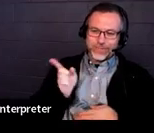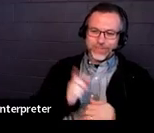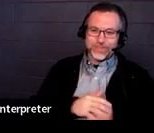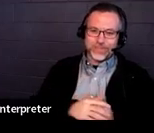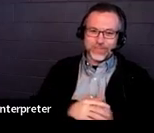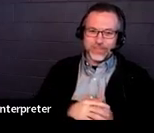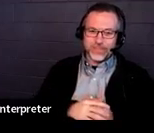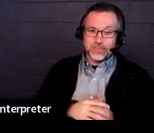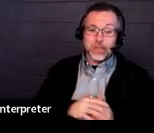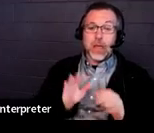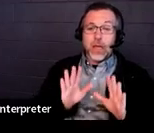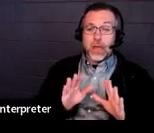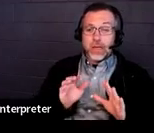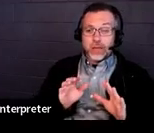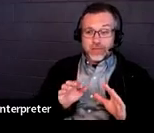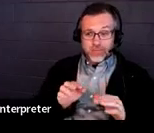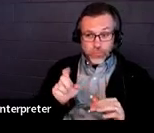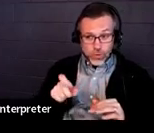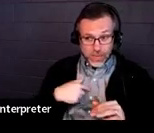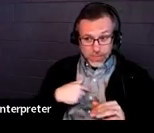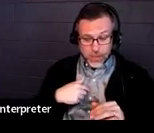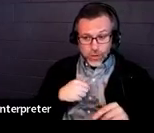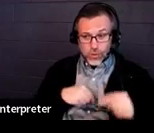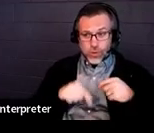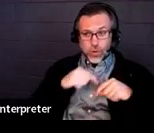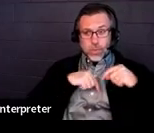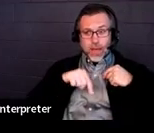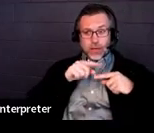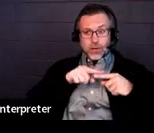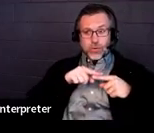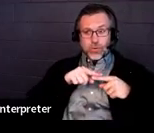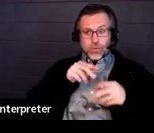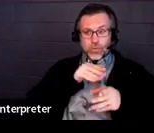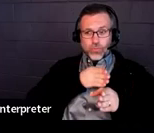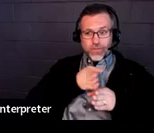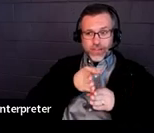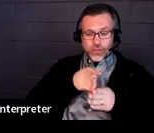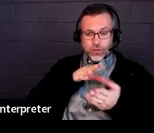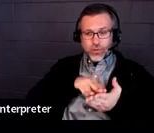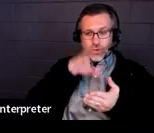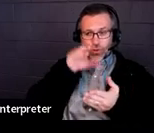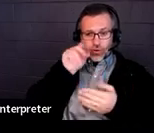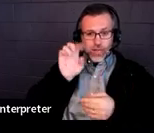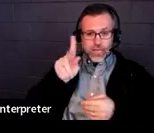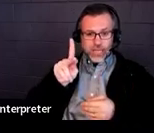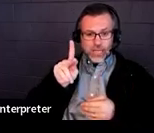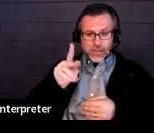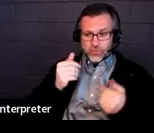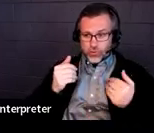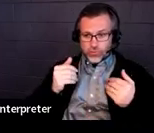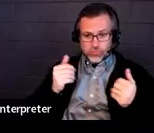And does anybody need me to go back to the professional learning link? Are you guys all set?